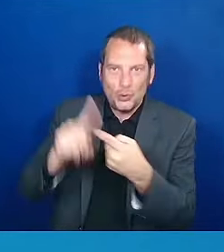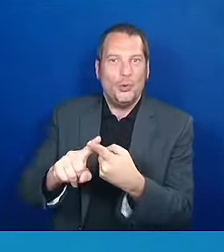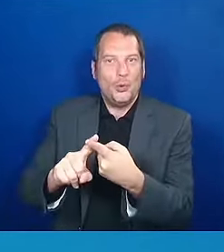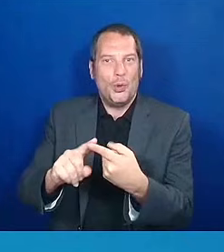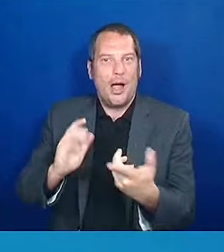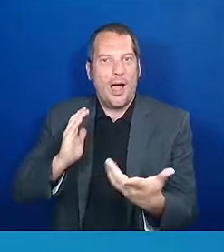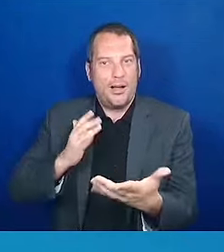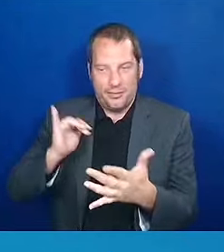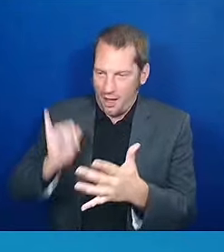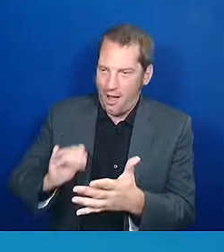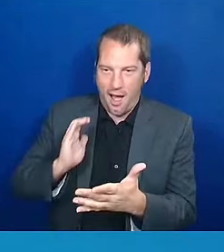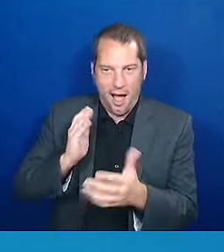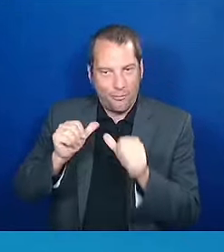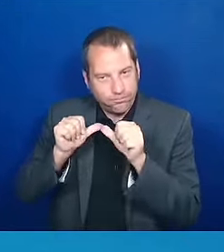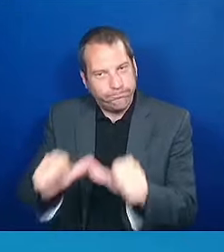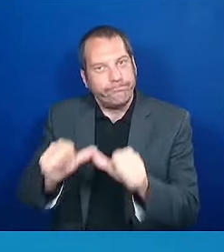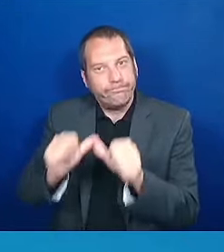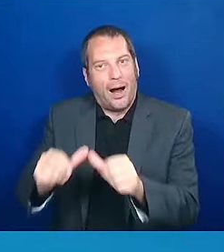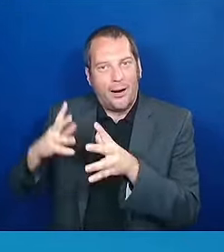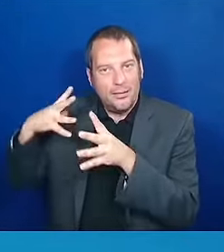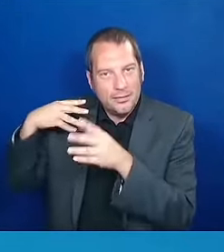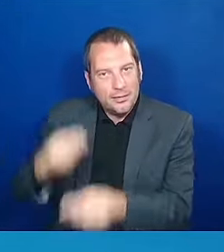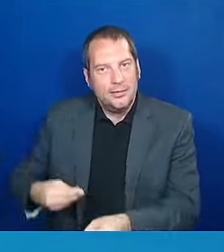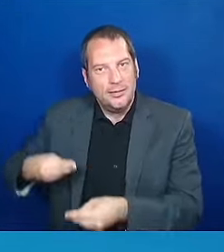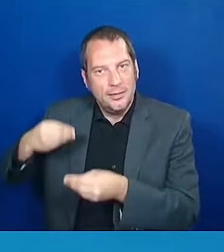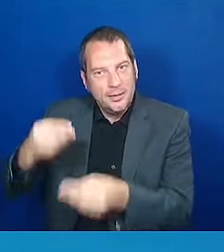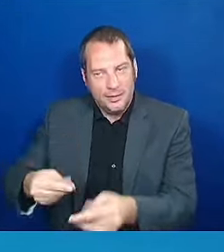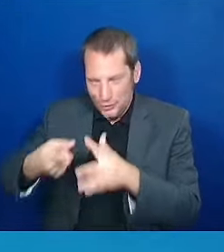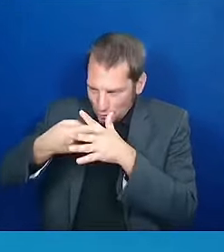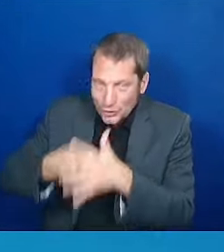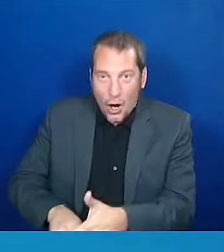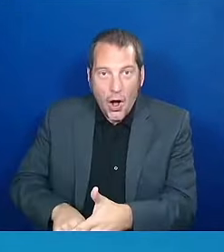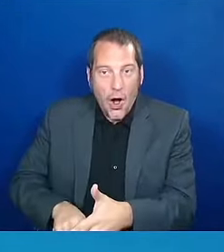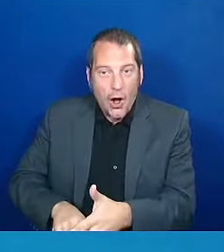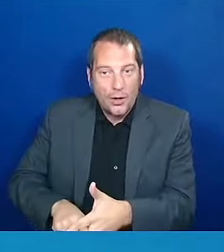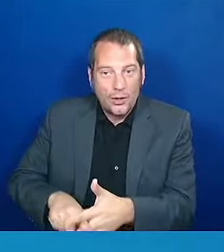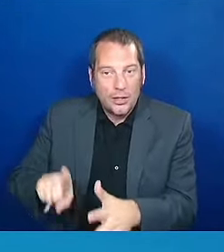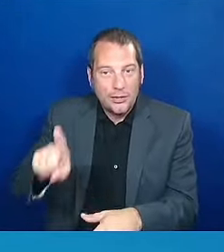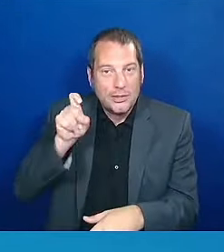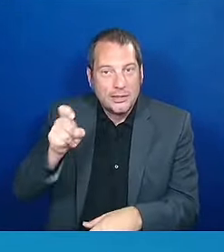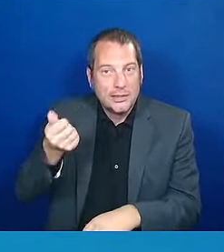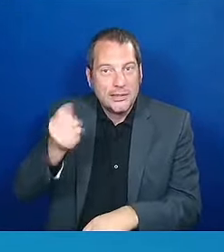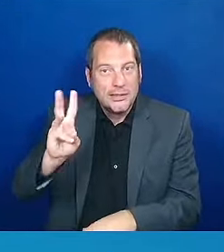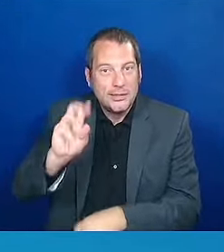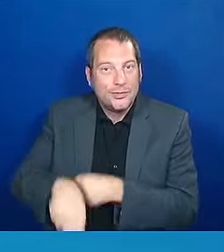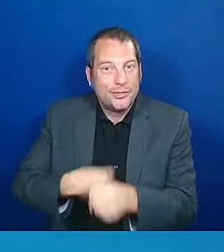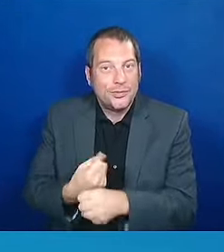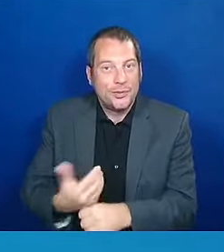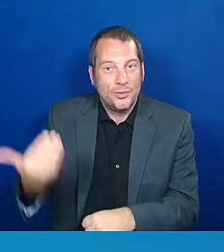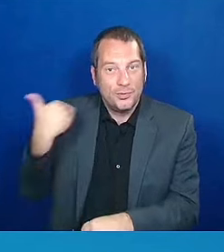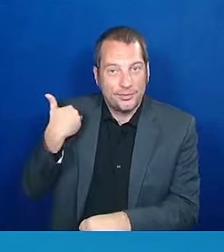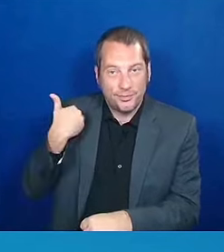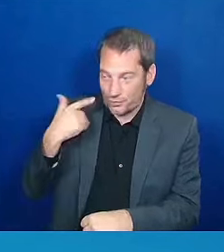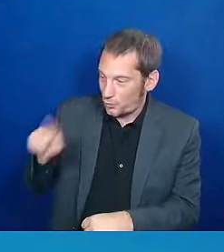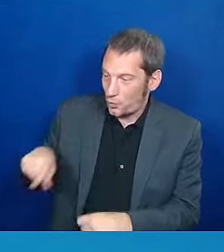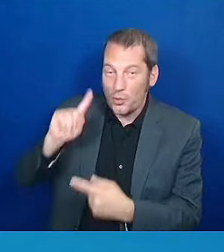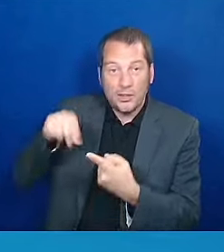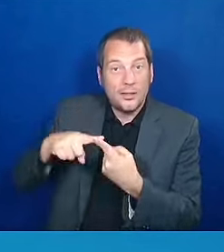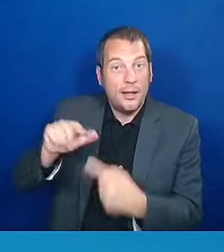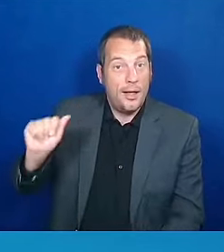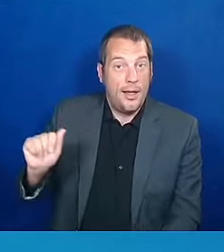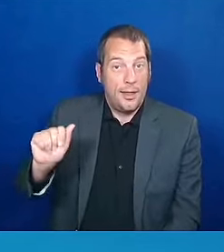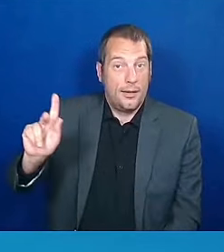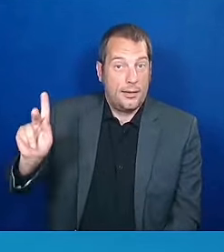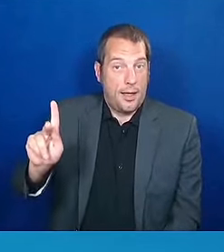116 years ago when Alpha Kappa Alpha Sorority Incorporated was founded to create